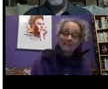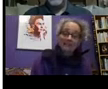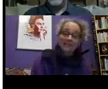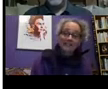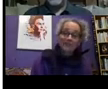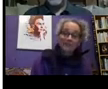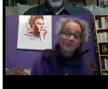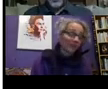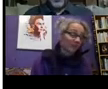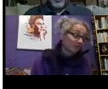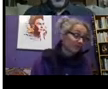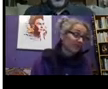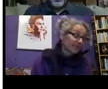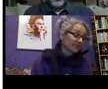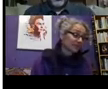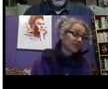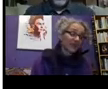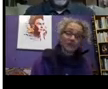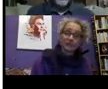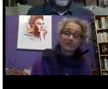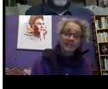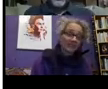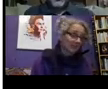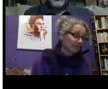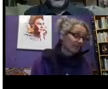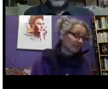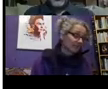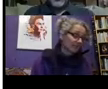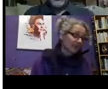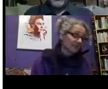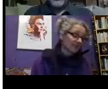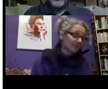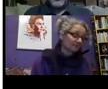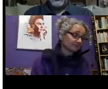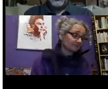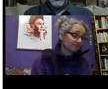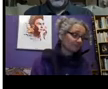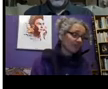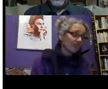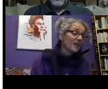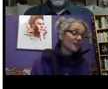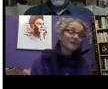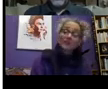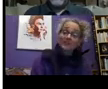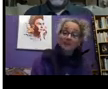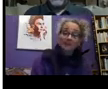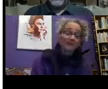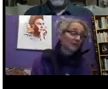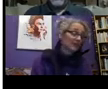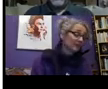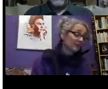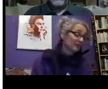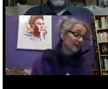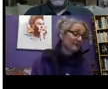care facilities, which were desperately unprotected during the pandemic. So, of course, if you have